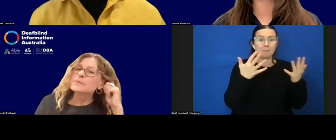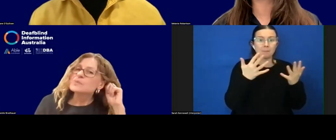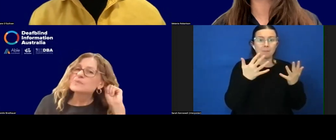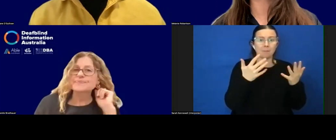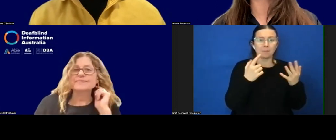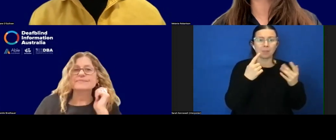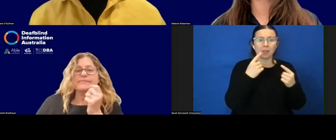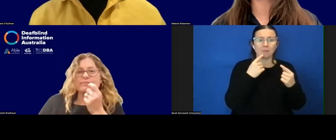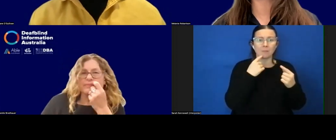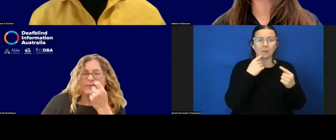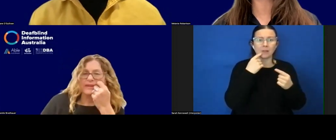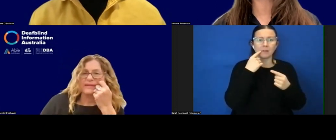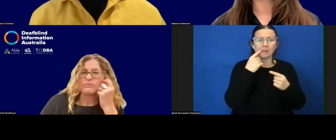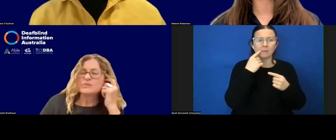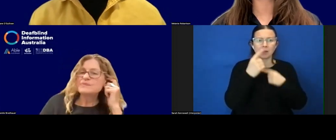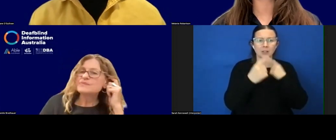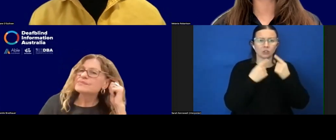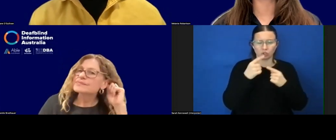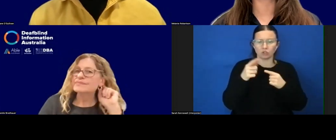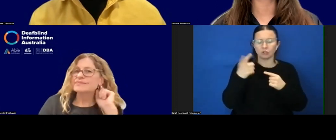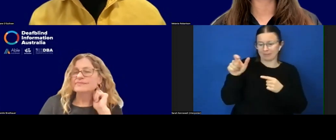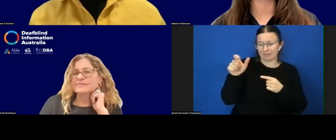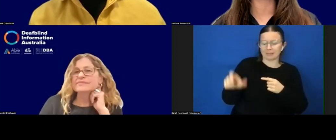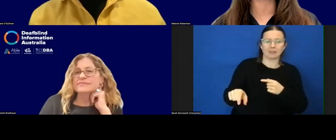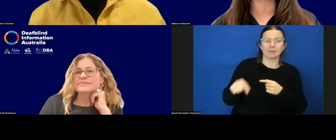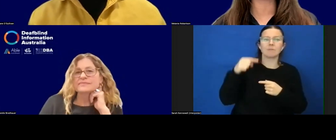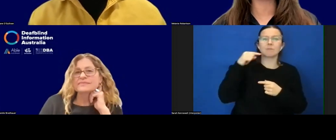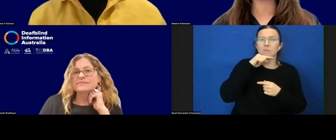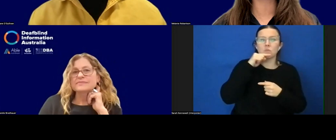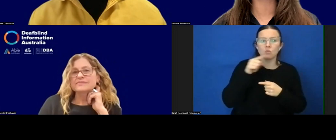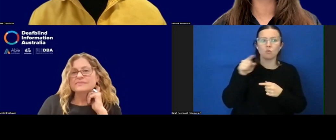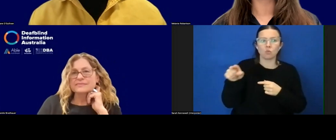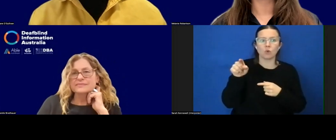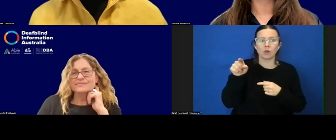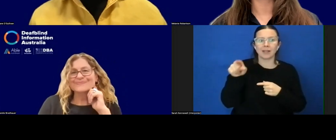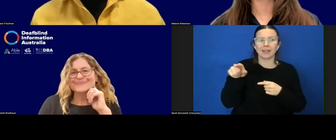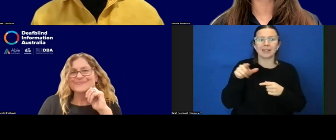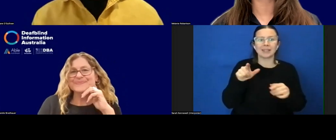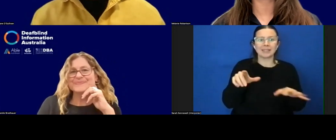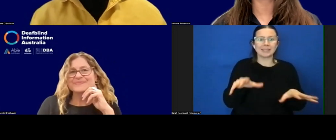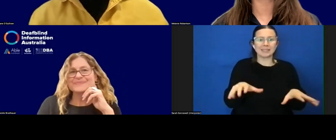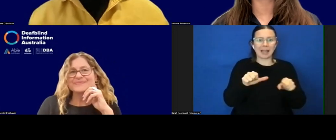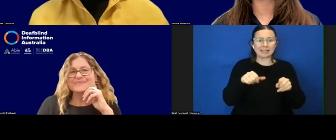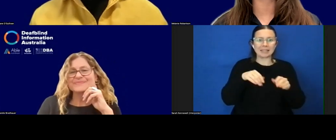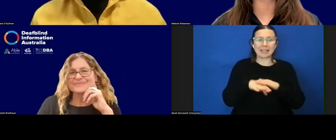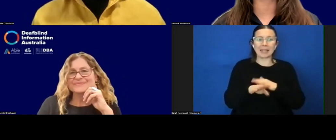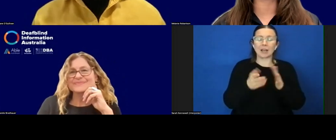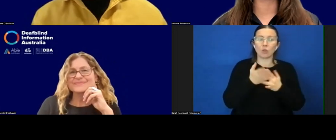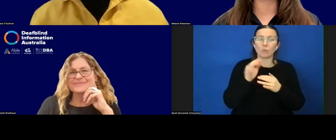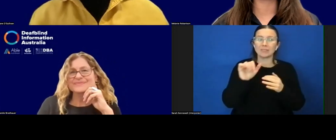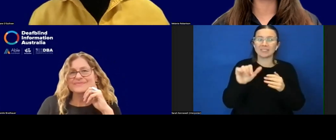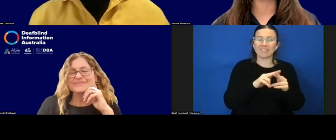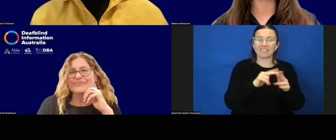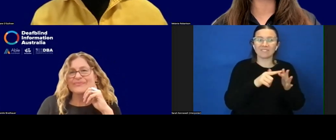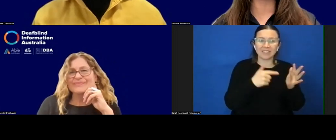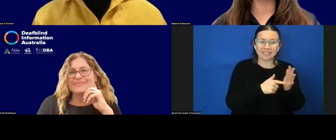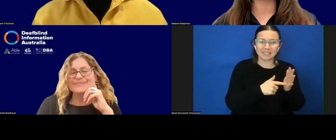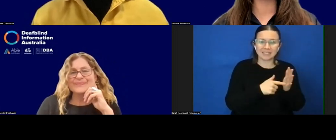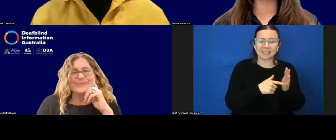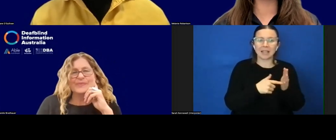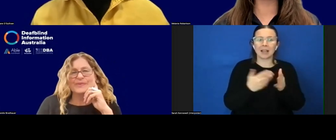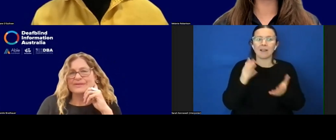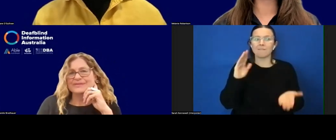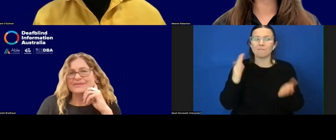a particular person or student in mind, takes in through his feet versus how much ankle stability he